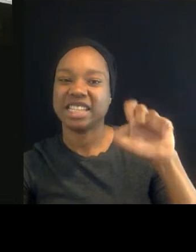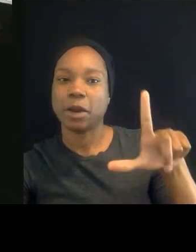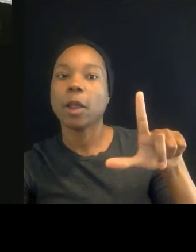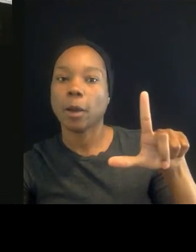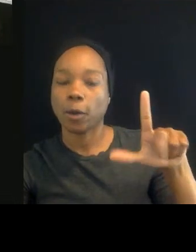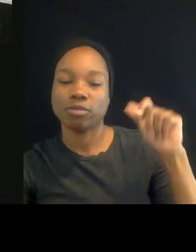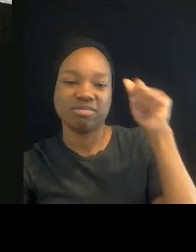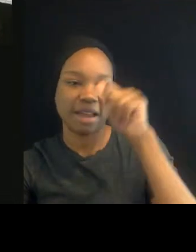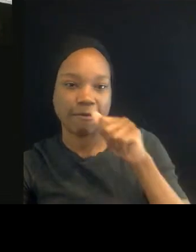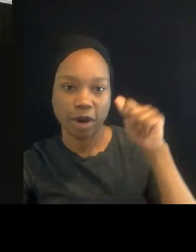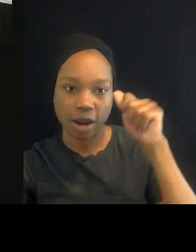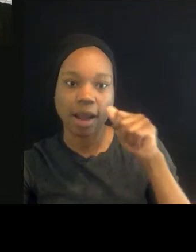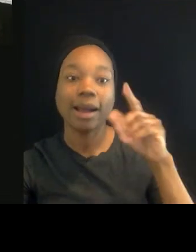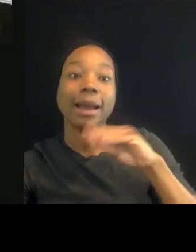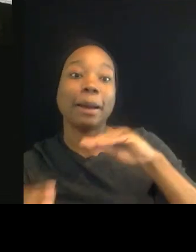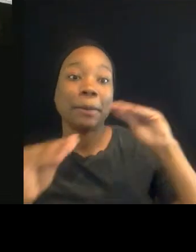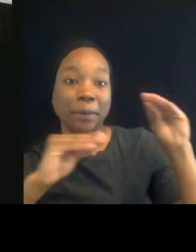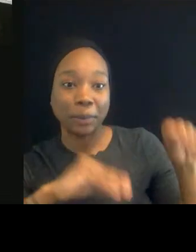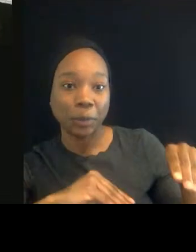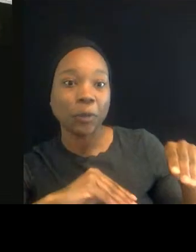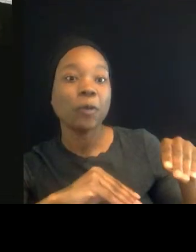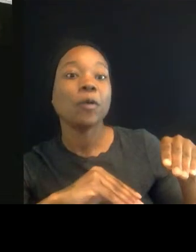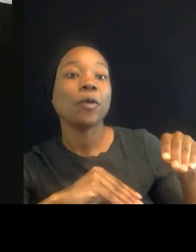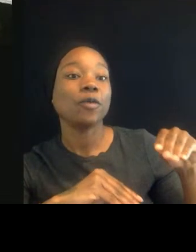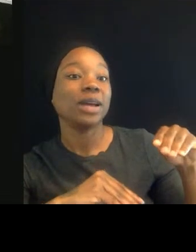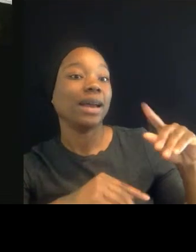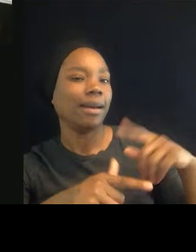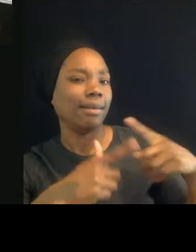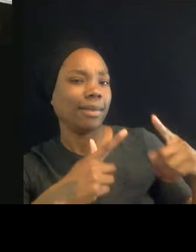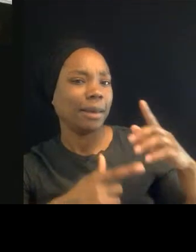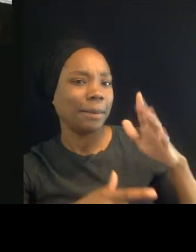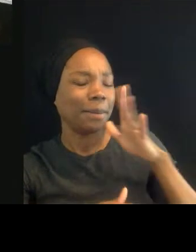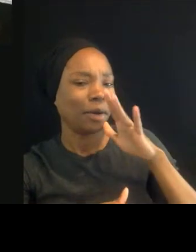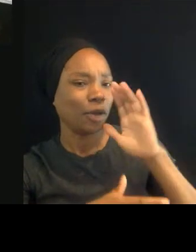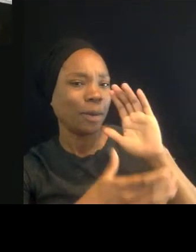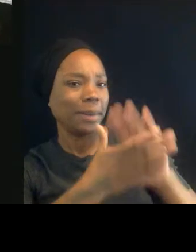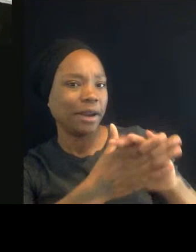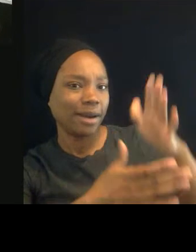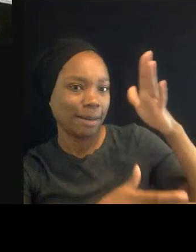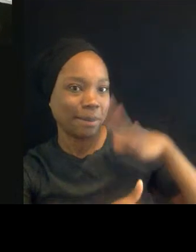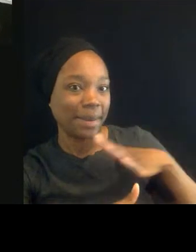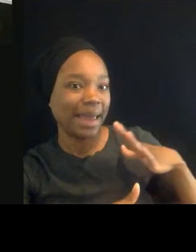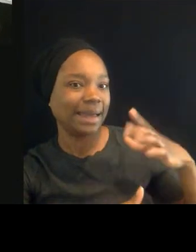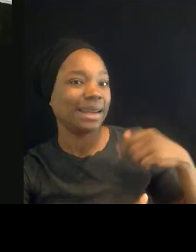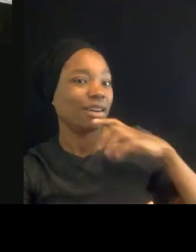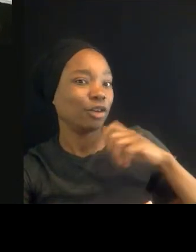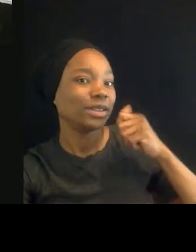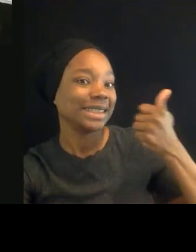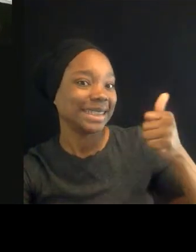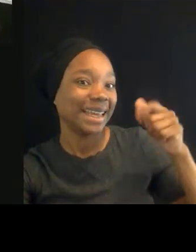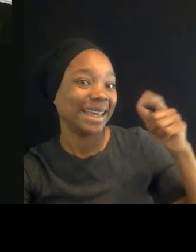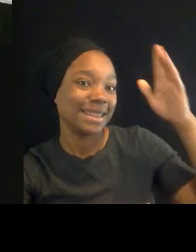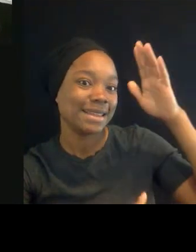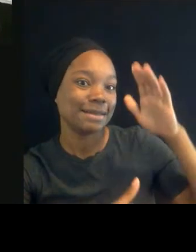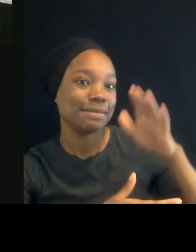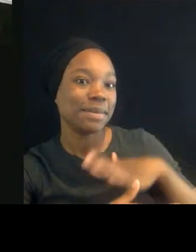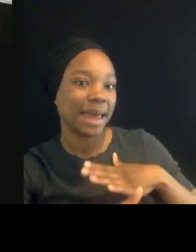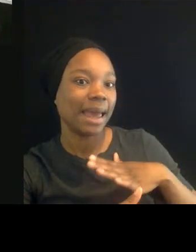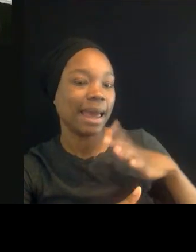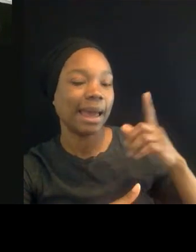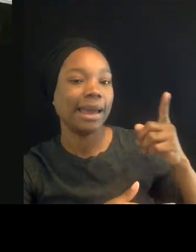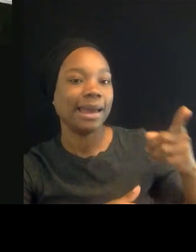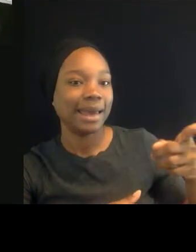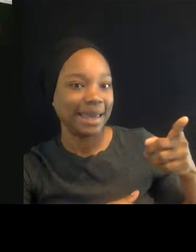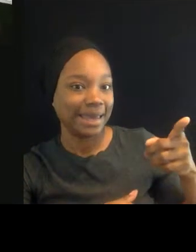died in a car crash that my mother was driving that I was in. And then about a year and a bit after that, she was deported back to Nigeria. Then I was really